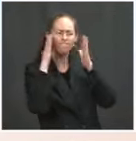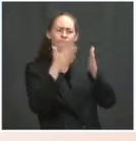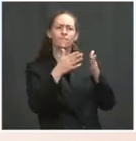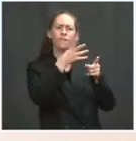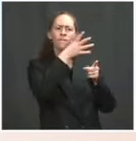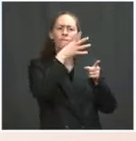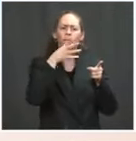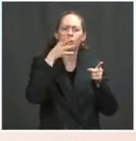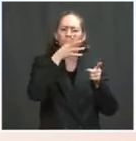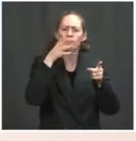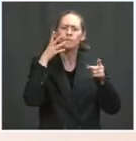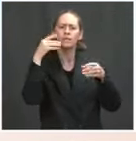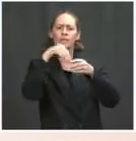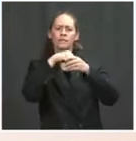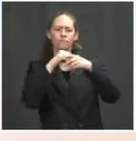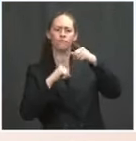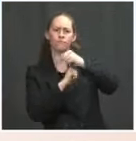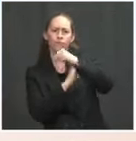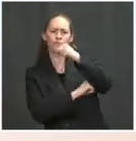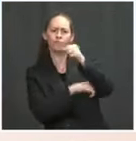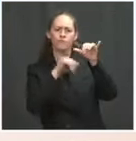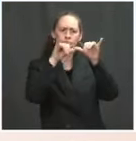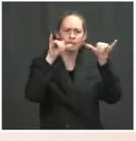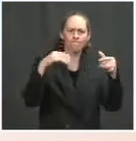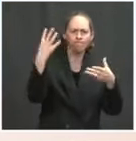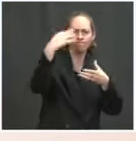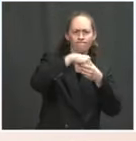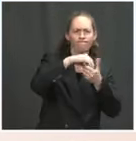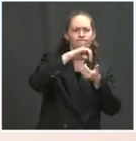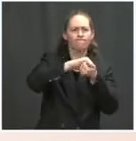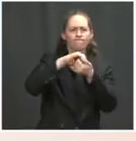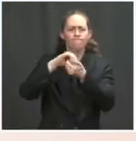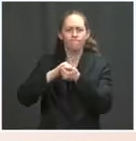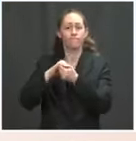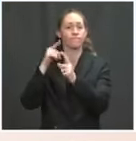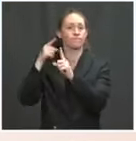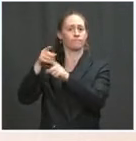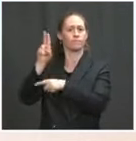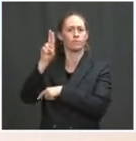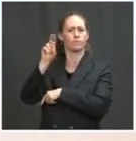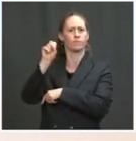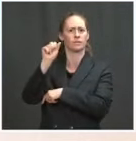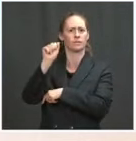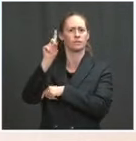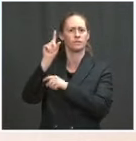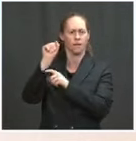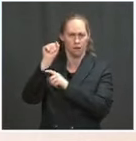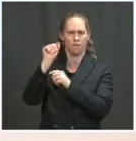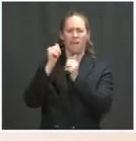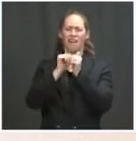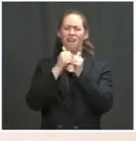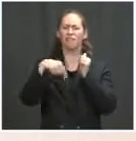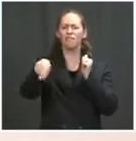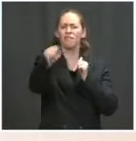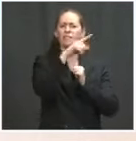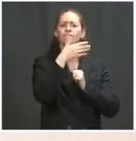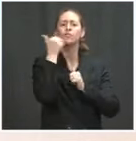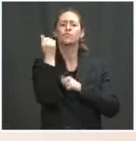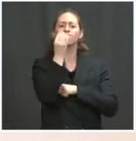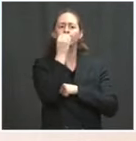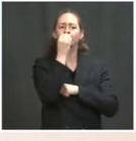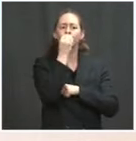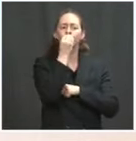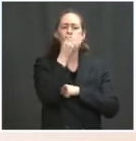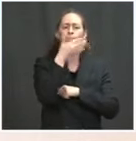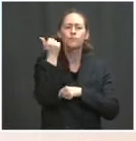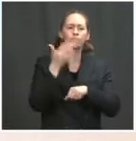Under his leadership, USDA introduced healthier food choices and school meals to benefit 50 million children and expanded free and